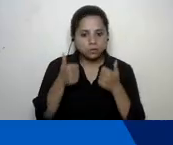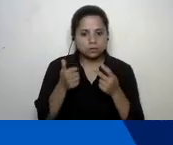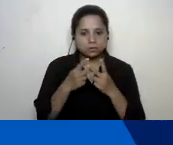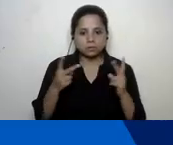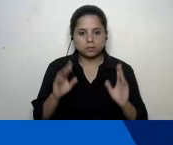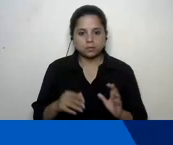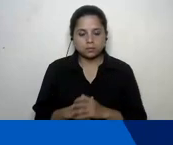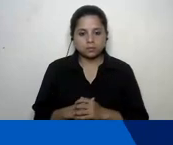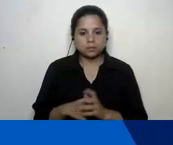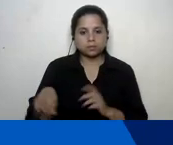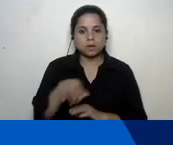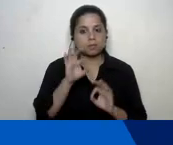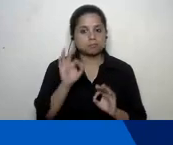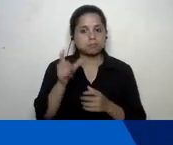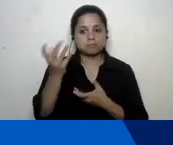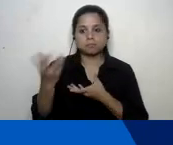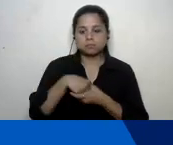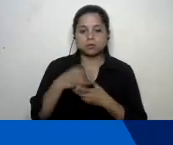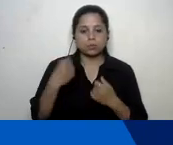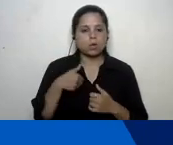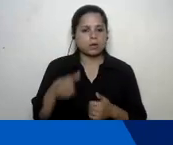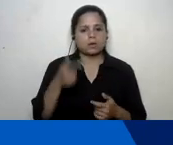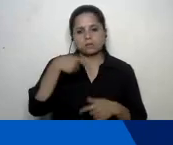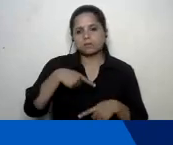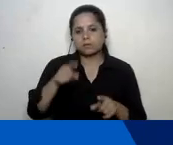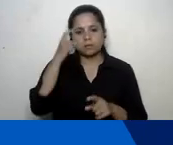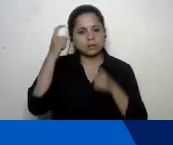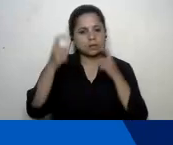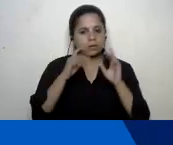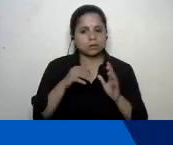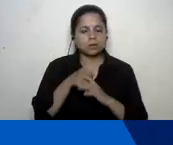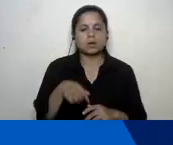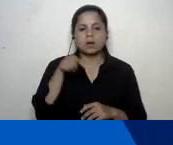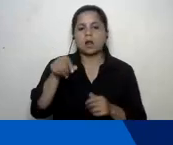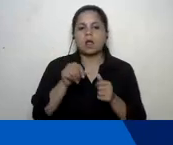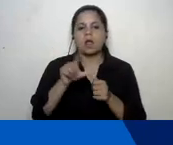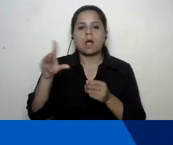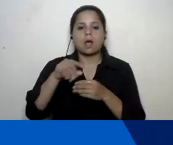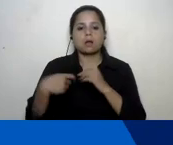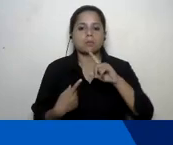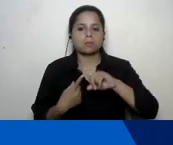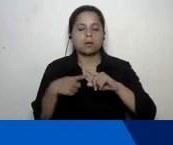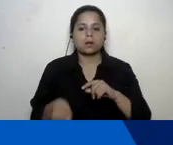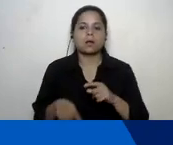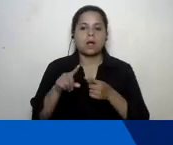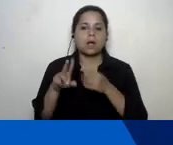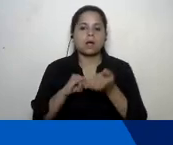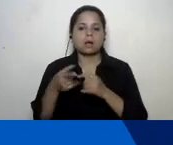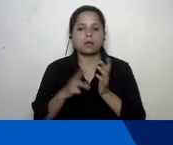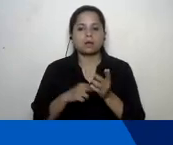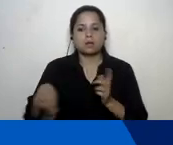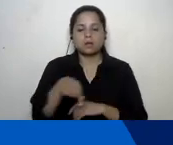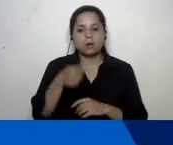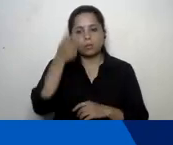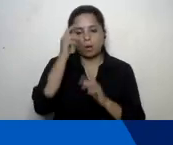very participative and i'd like to leave you with a quotation by albert einstein we cannot solve our problems with